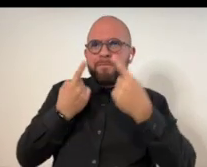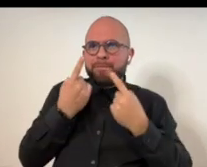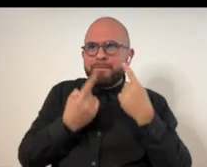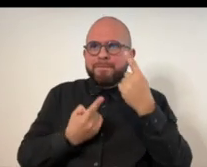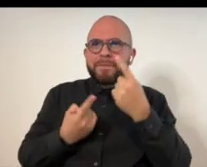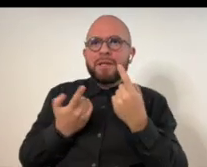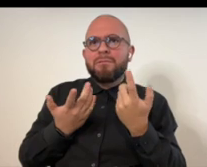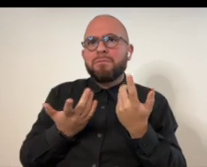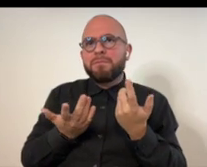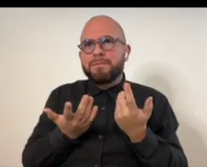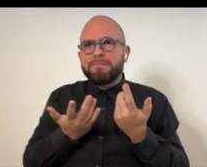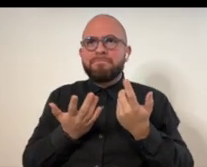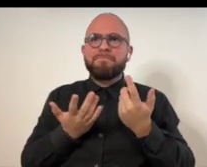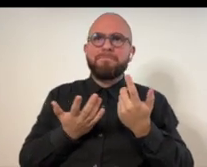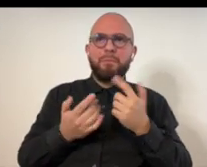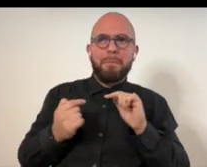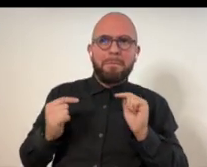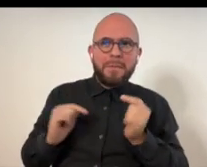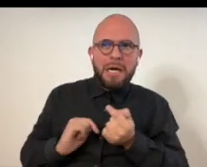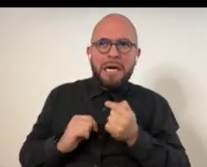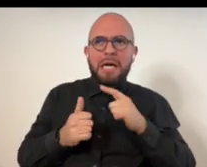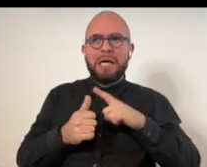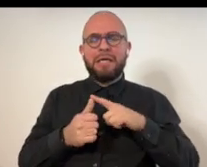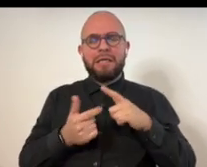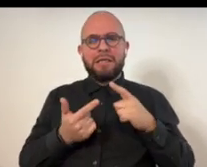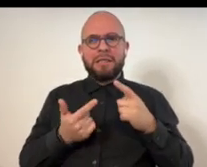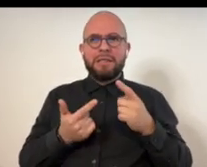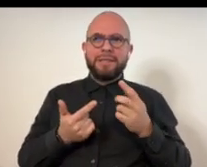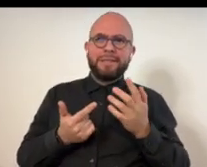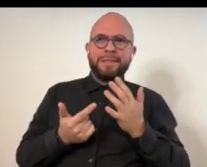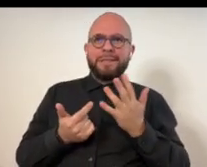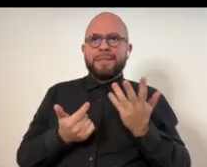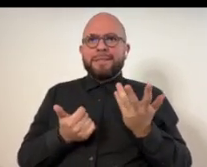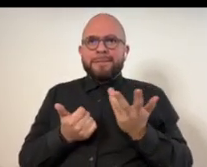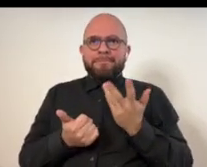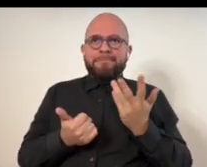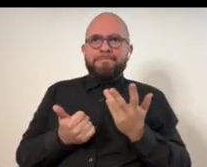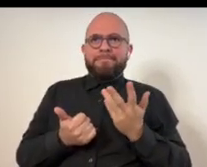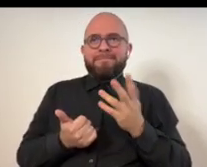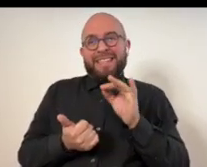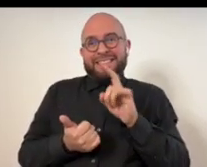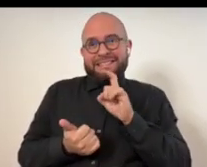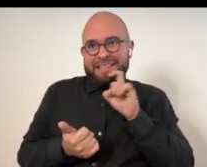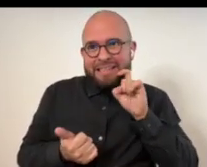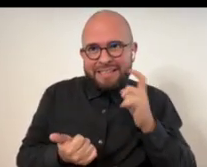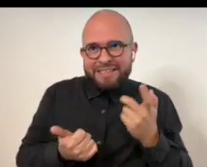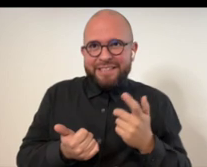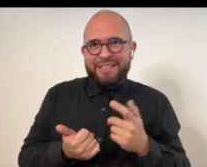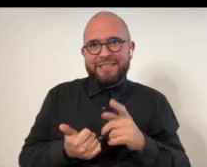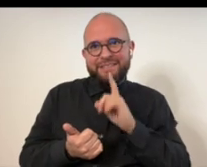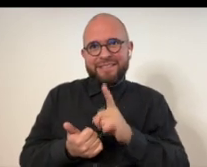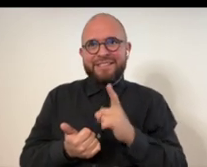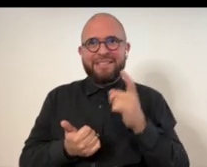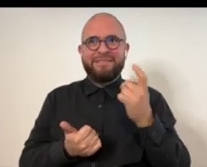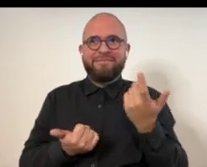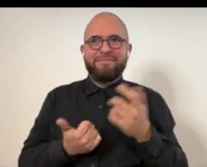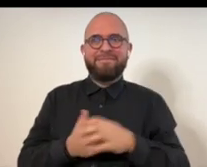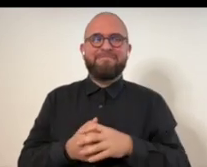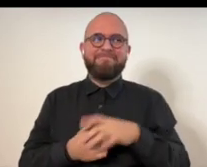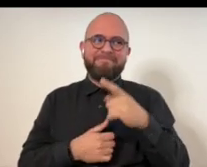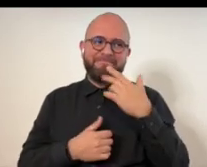And I began to think about, I started thinking about pain and,